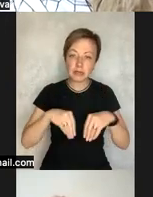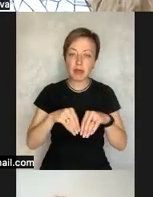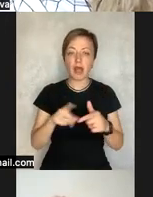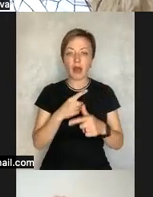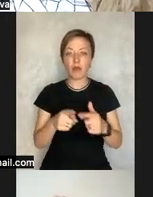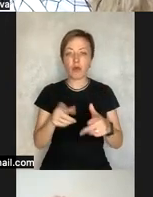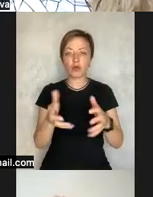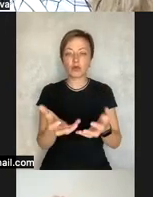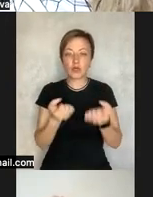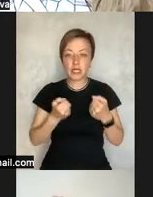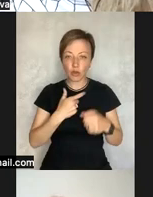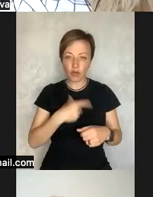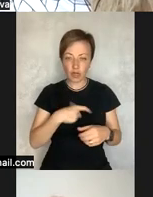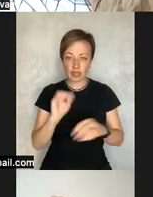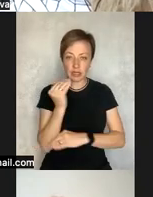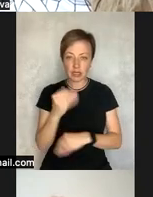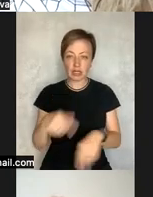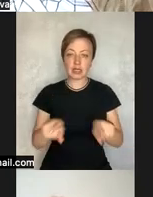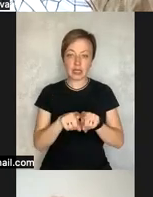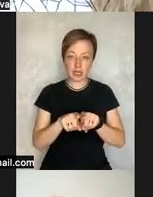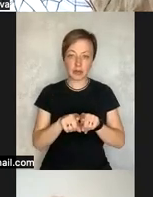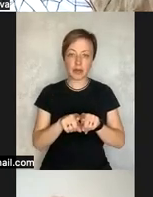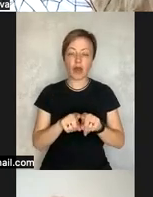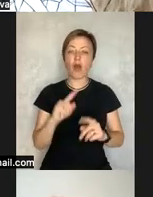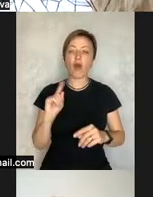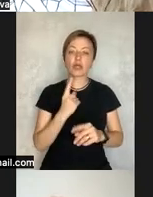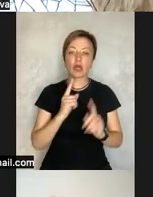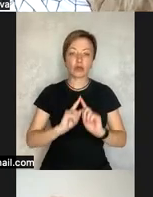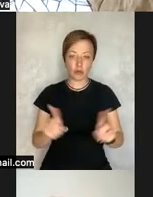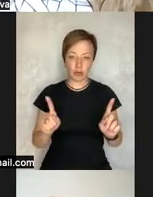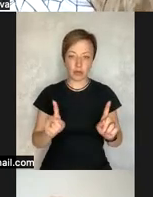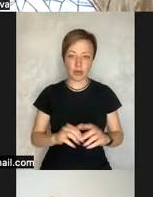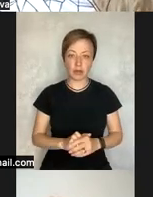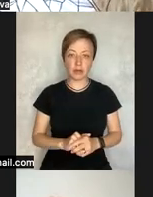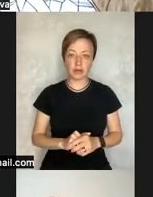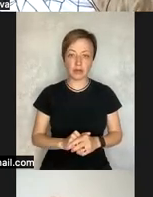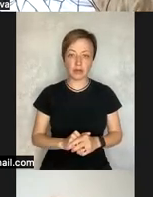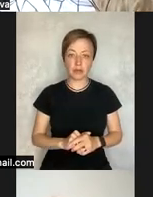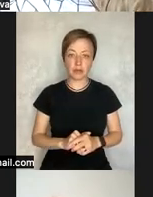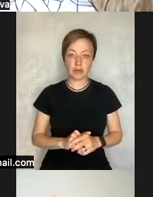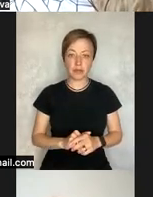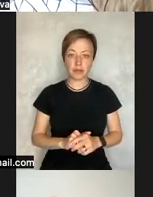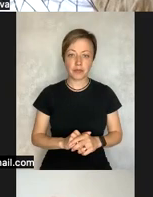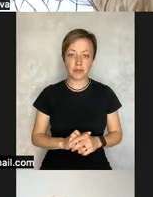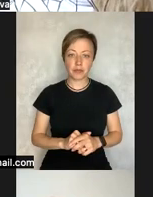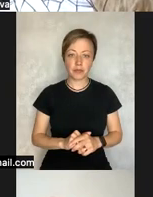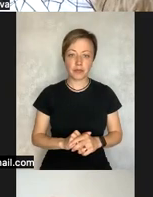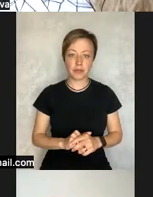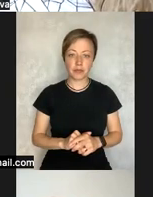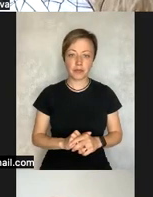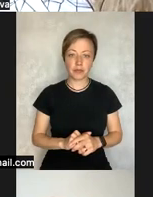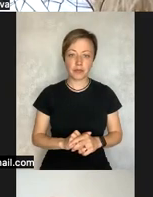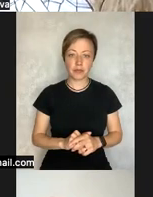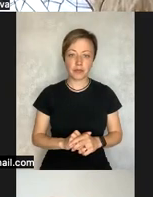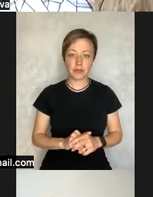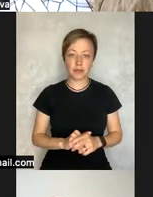we did not specifically select that but we do not have any foster families among the respondents or any